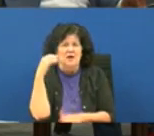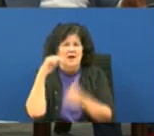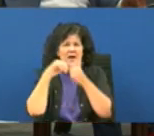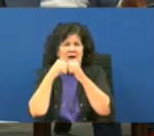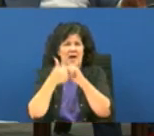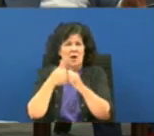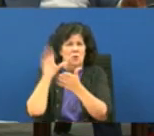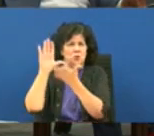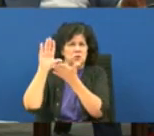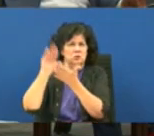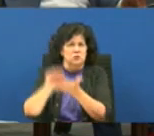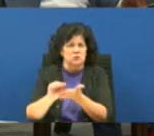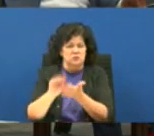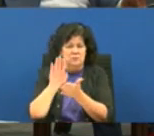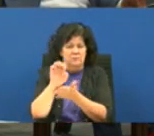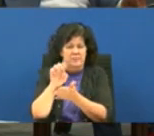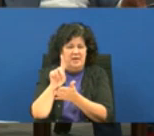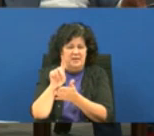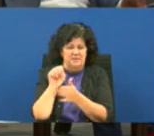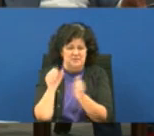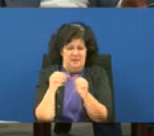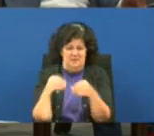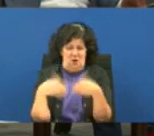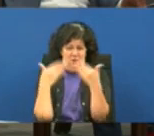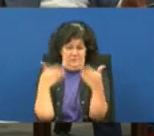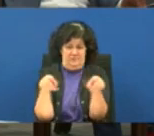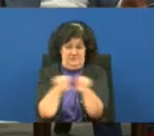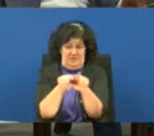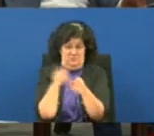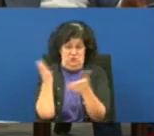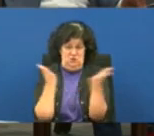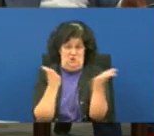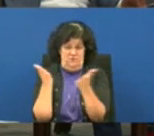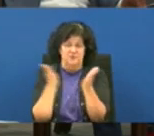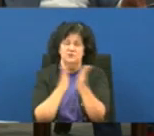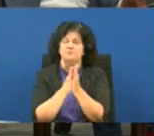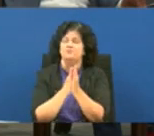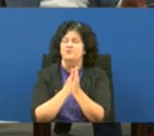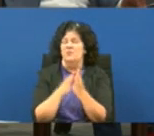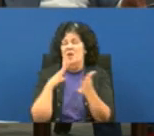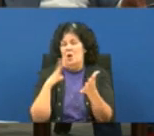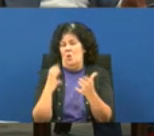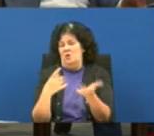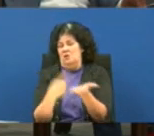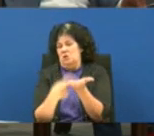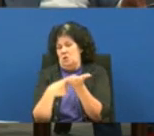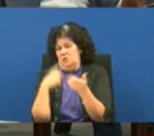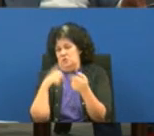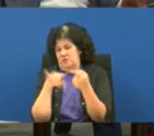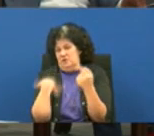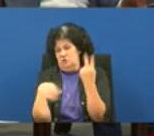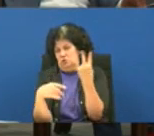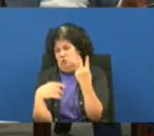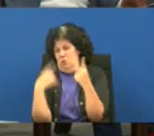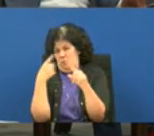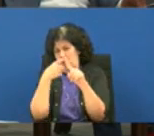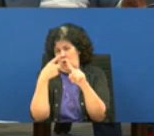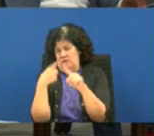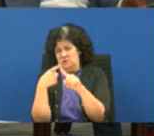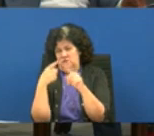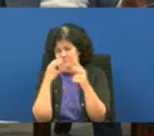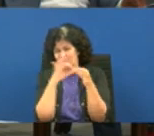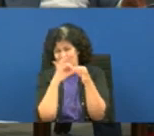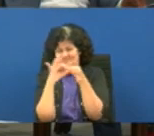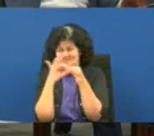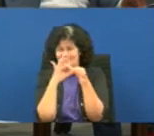do you reduce some of the beds and say you get the same thing so so i do want to talk through both of those a little bit because they're tied together uh so